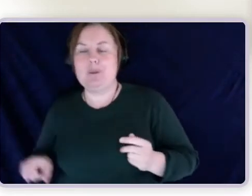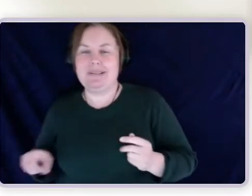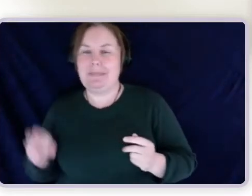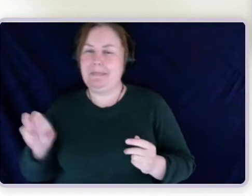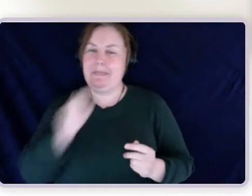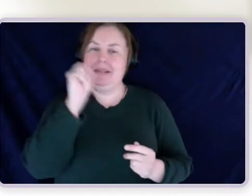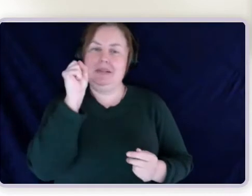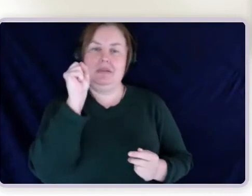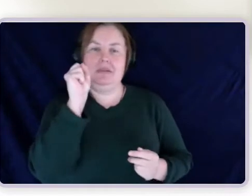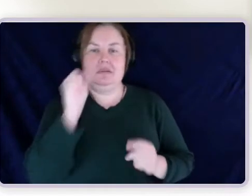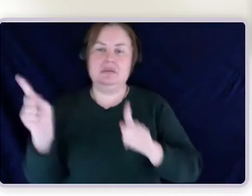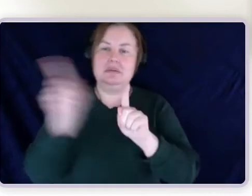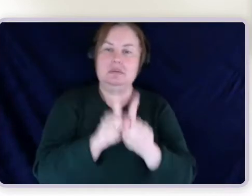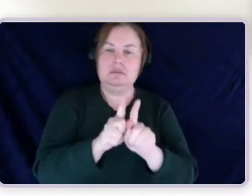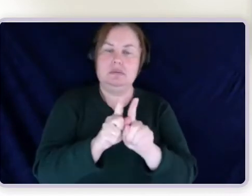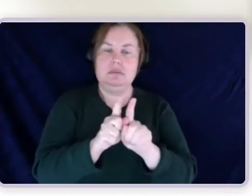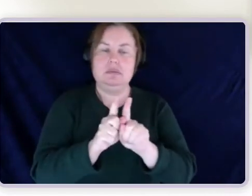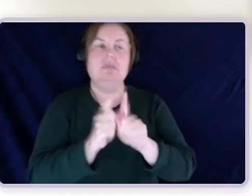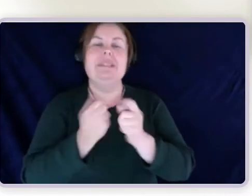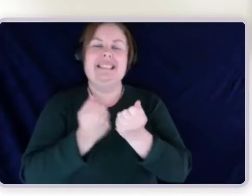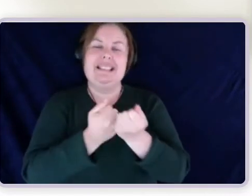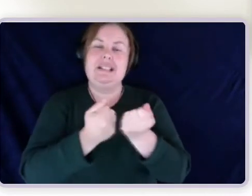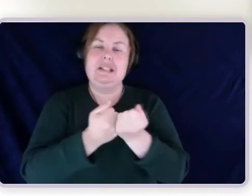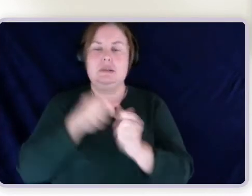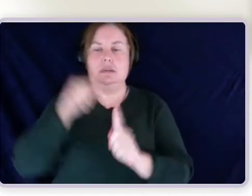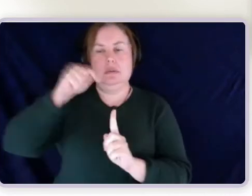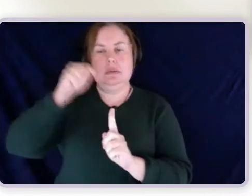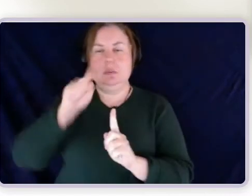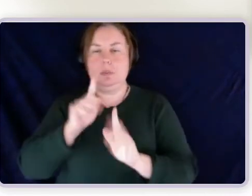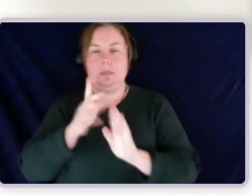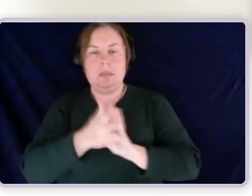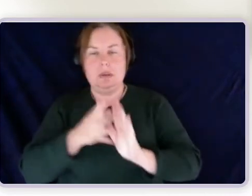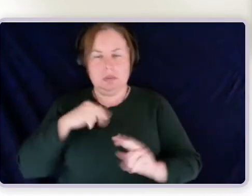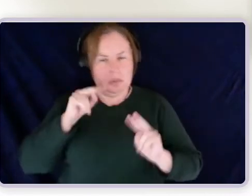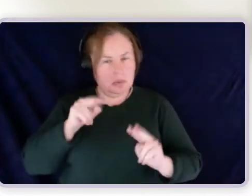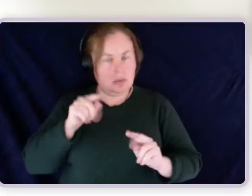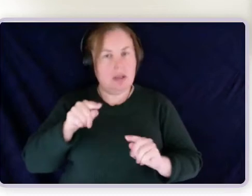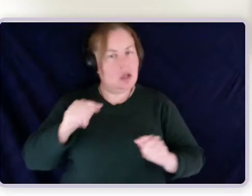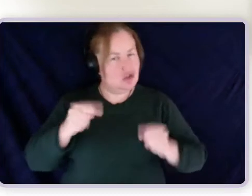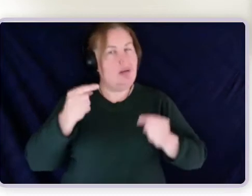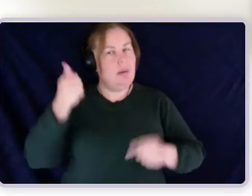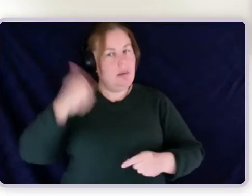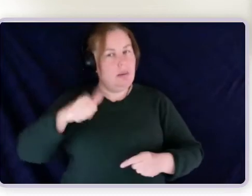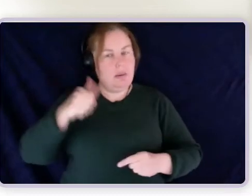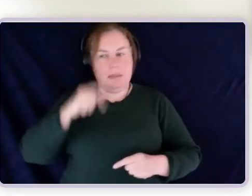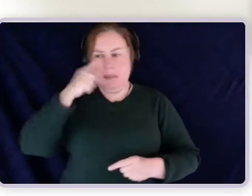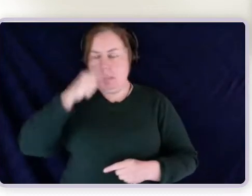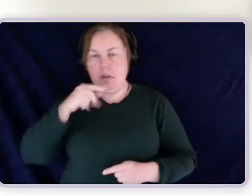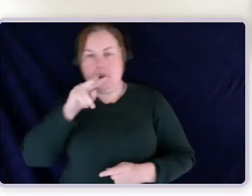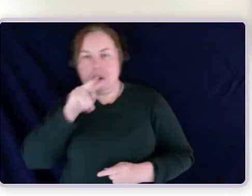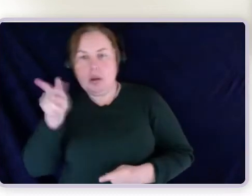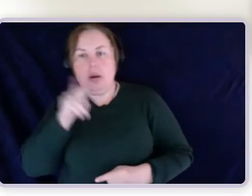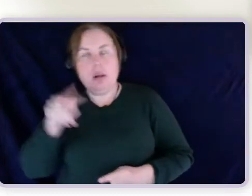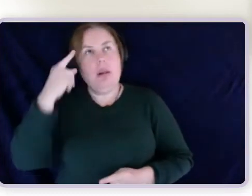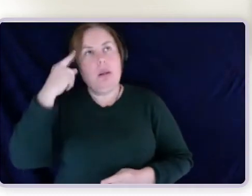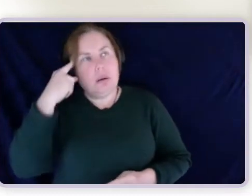And for me, I think this highlights the challenge of just people understanding what they're being assessed on, because it's not